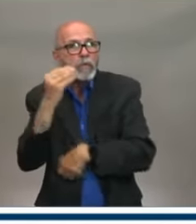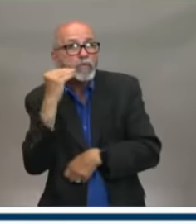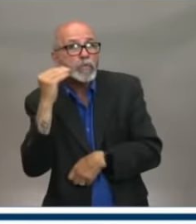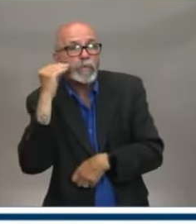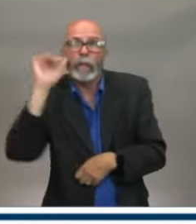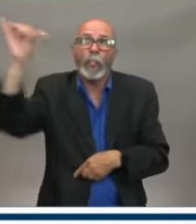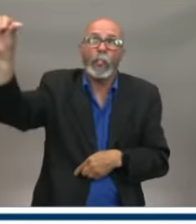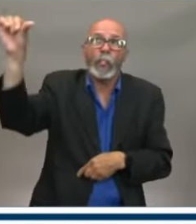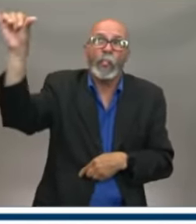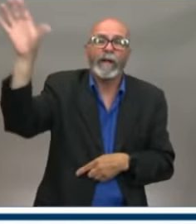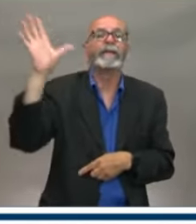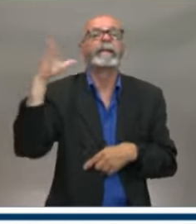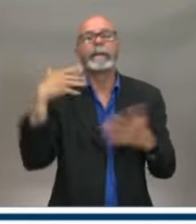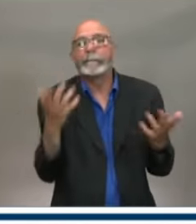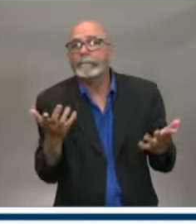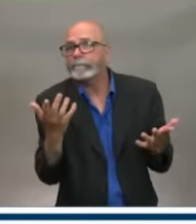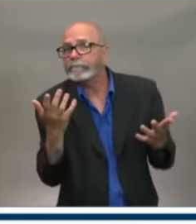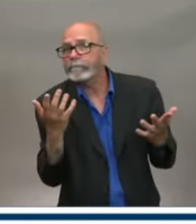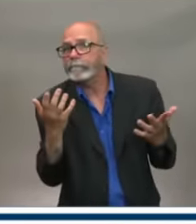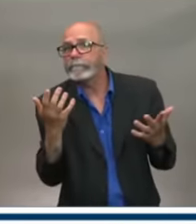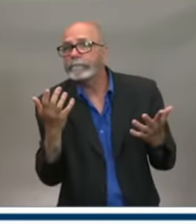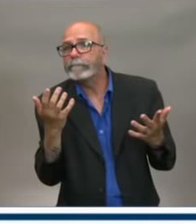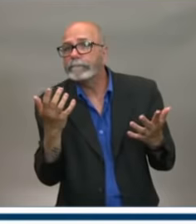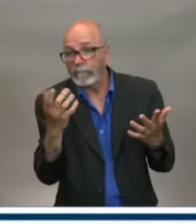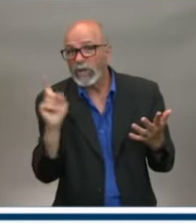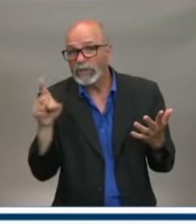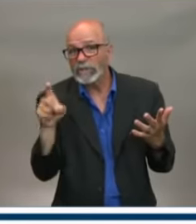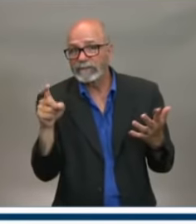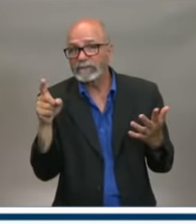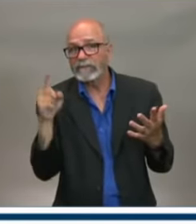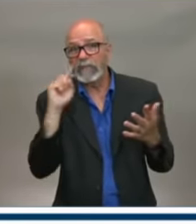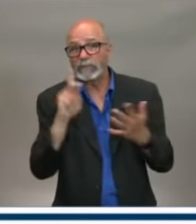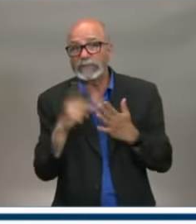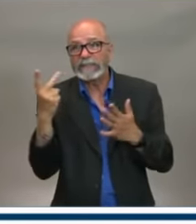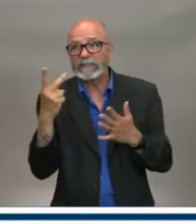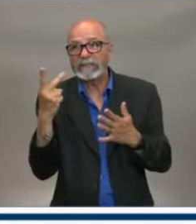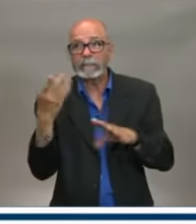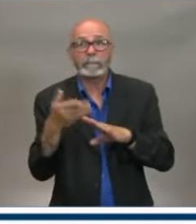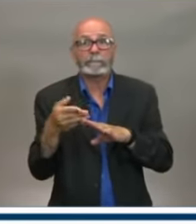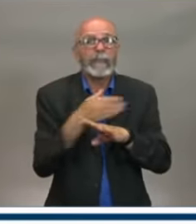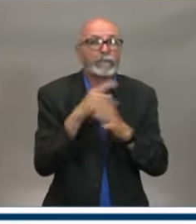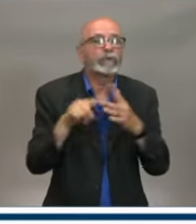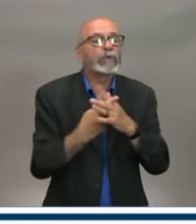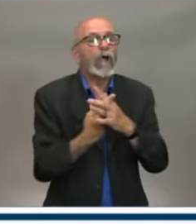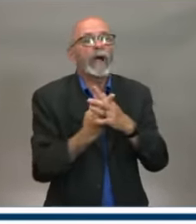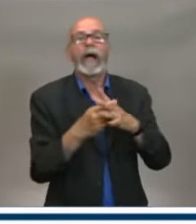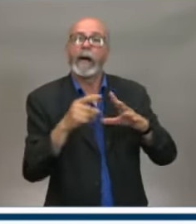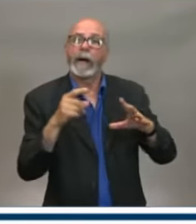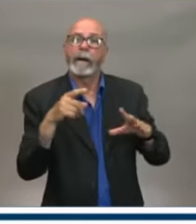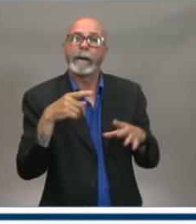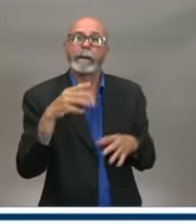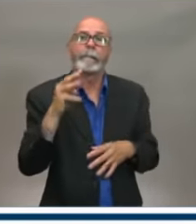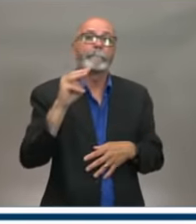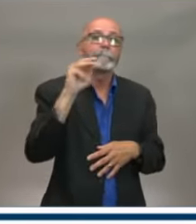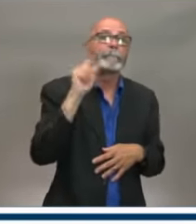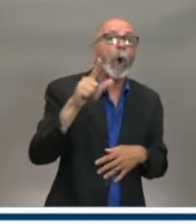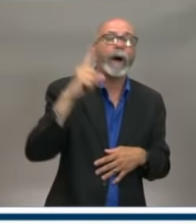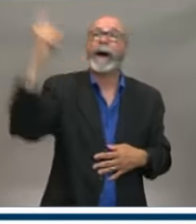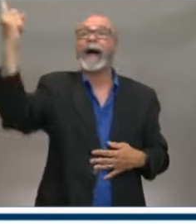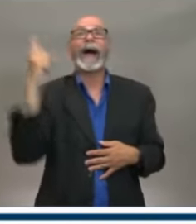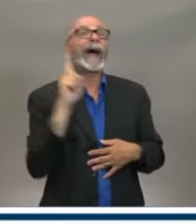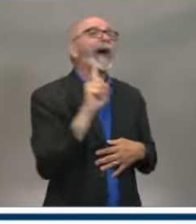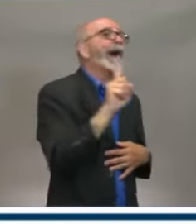should higher-risk people think twice before going into a busier place like a mall? So I think there's